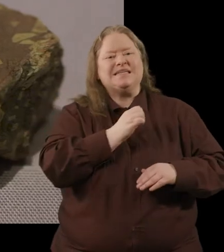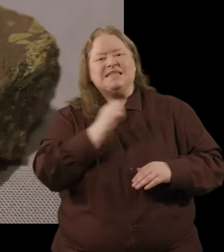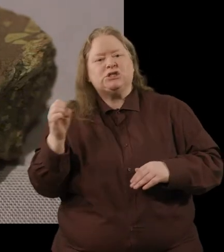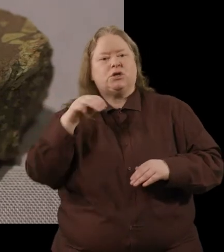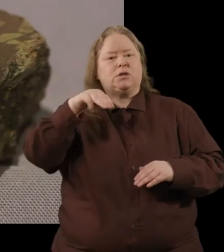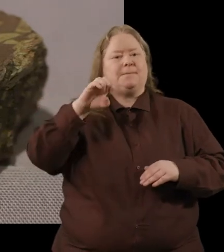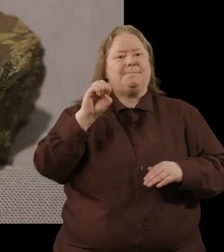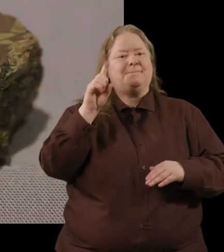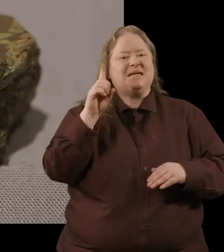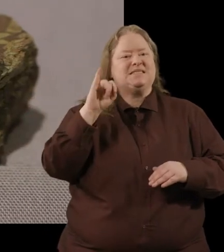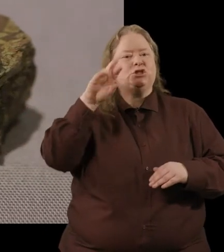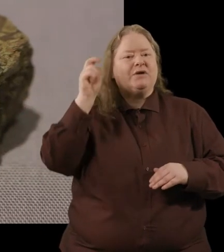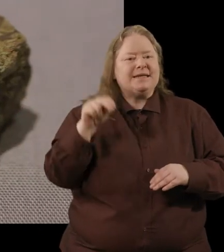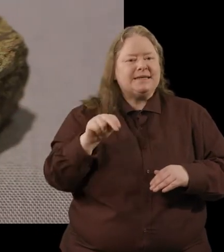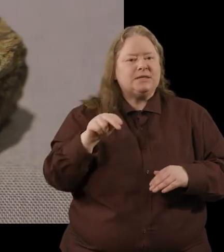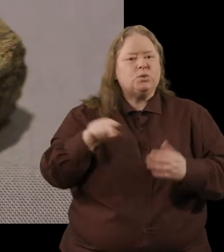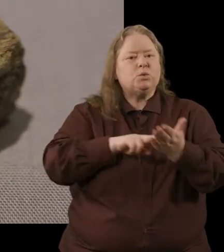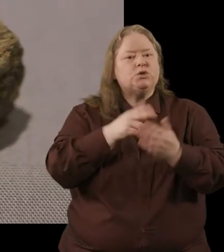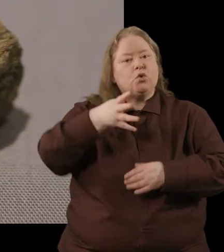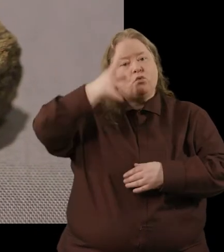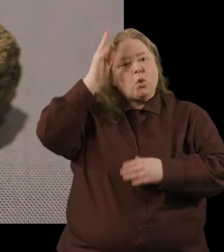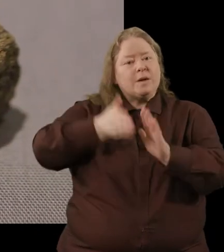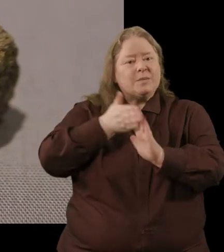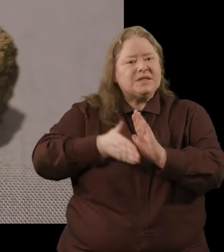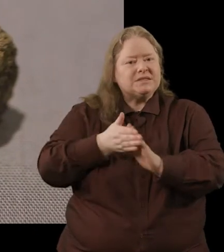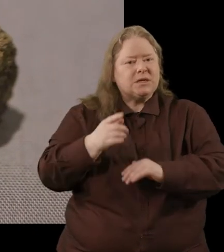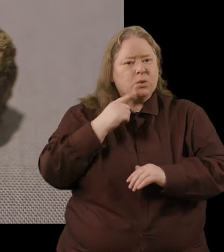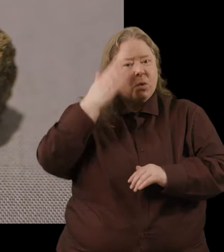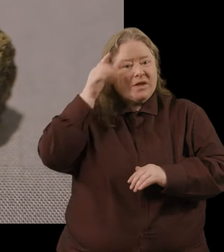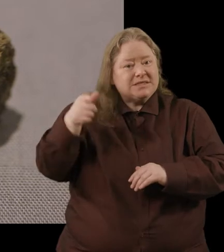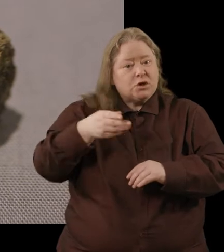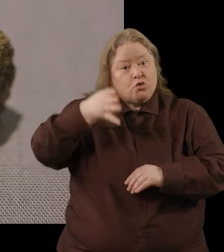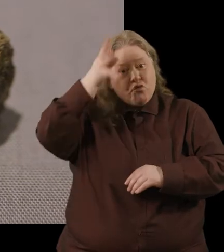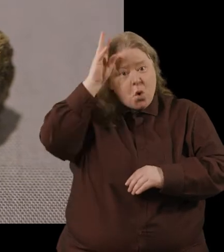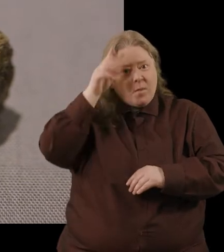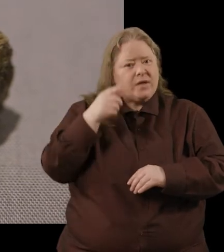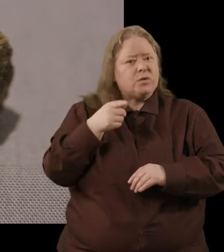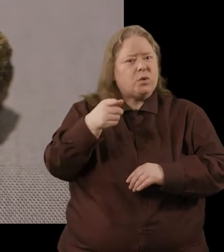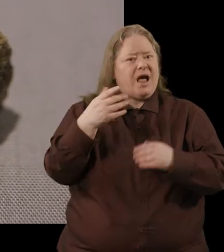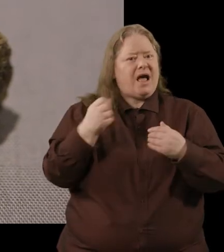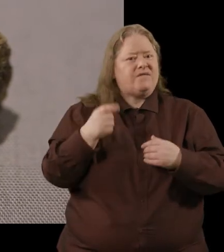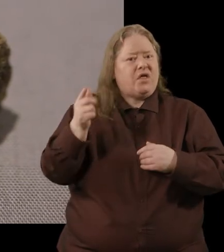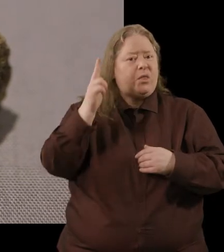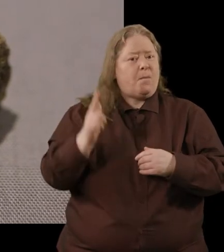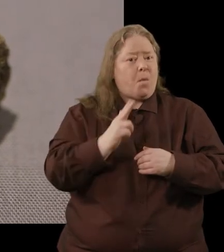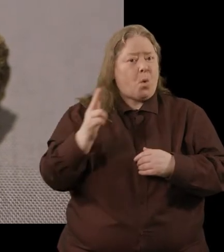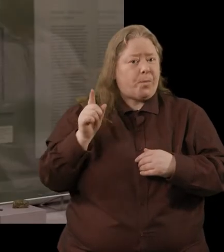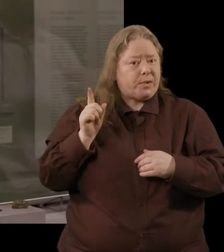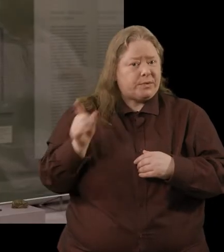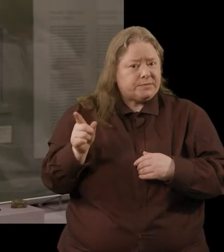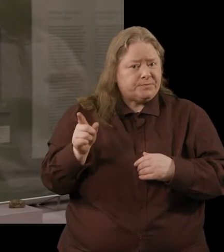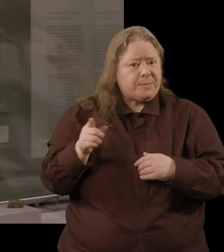and it's used in Roman buildings. And we know that in Rome now, you had the Pope